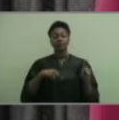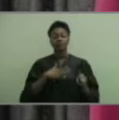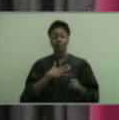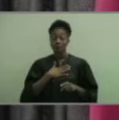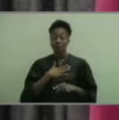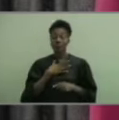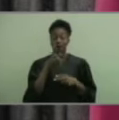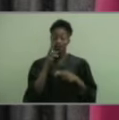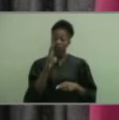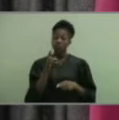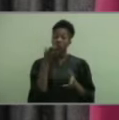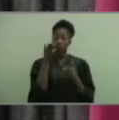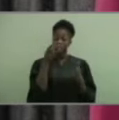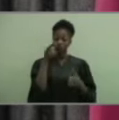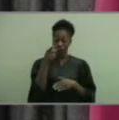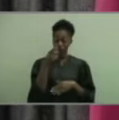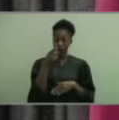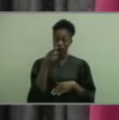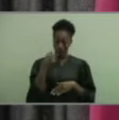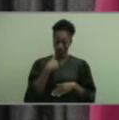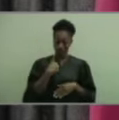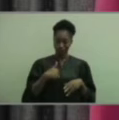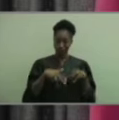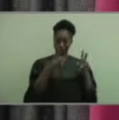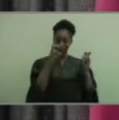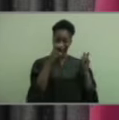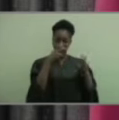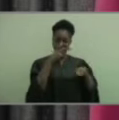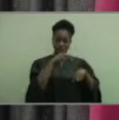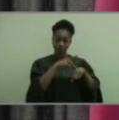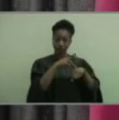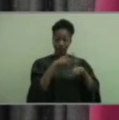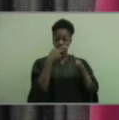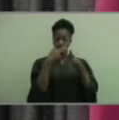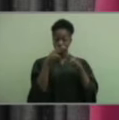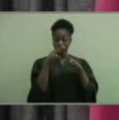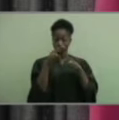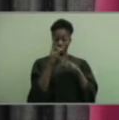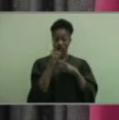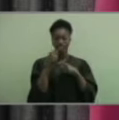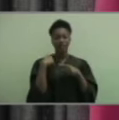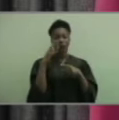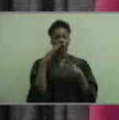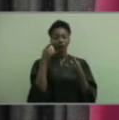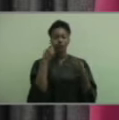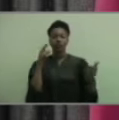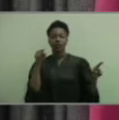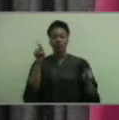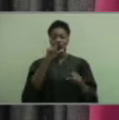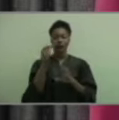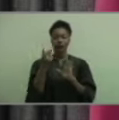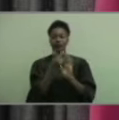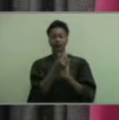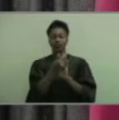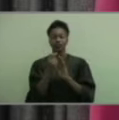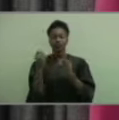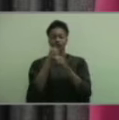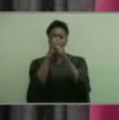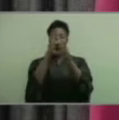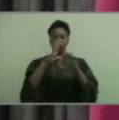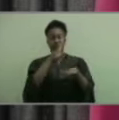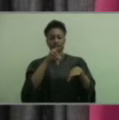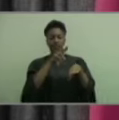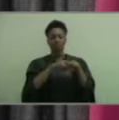serve as your principal. In just a few short moments, I will have the pleasure of declaring you graduates of Warrior Nation.